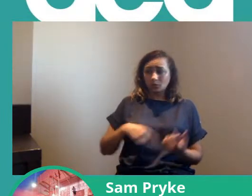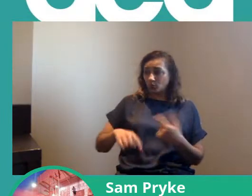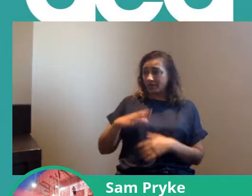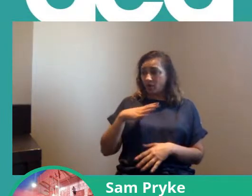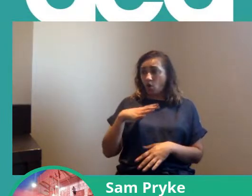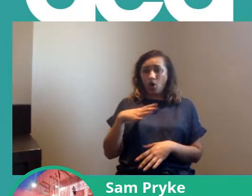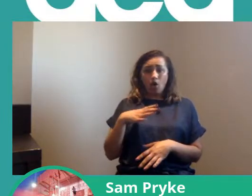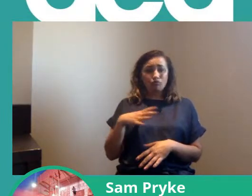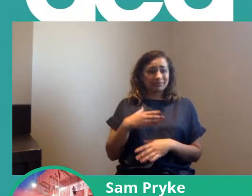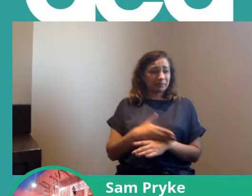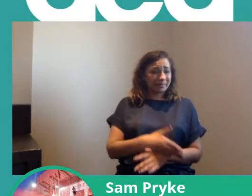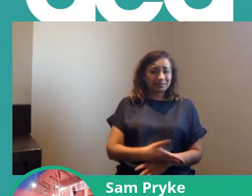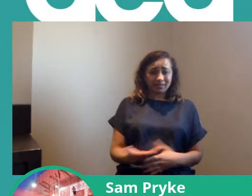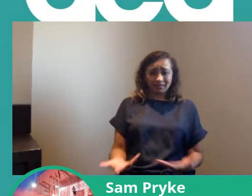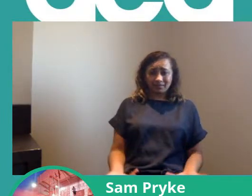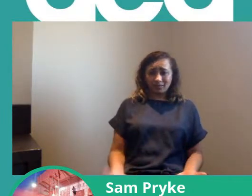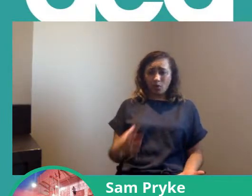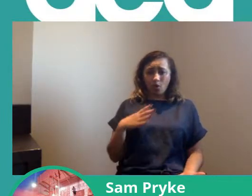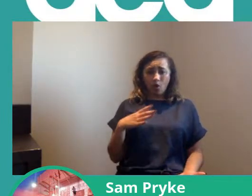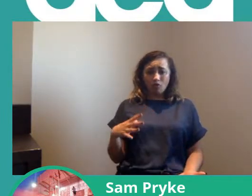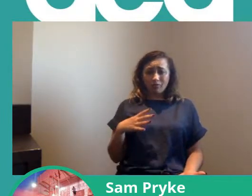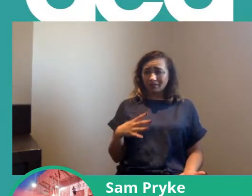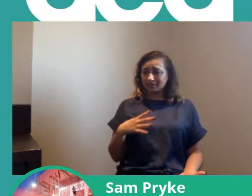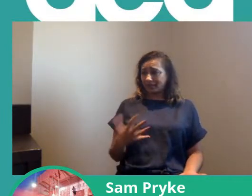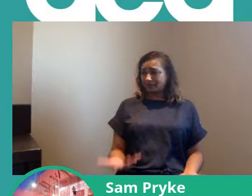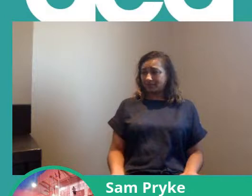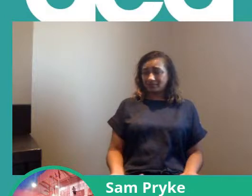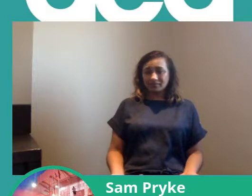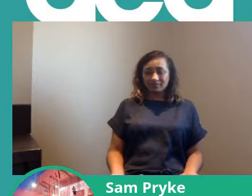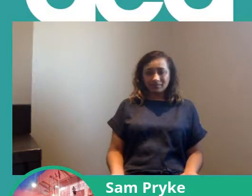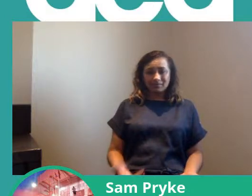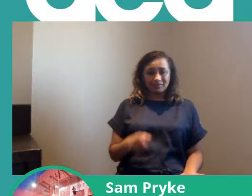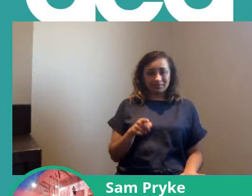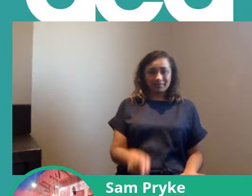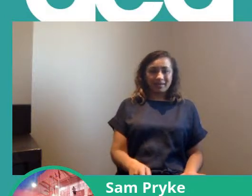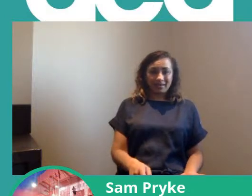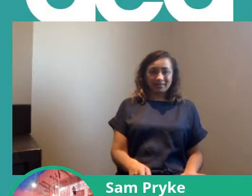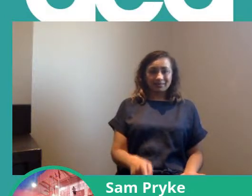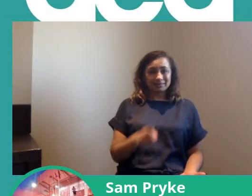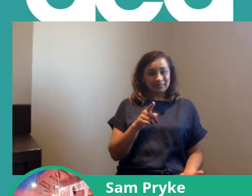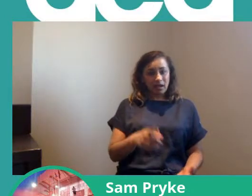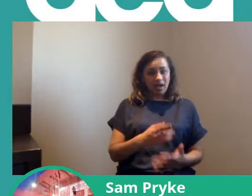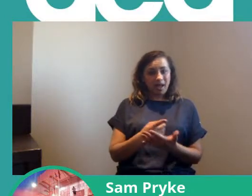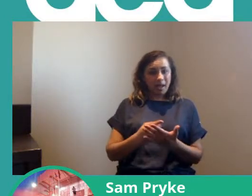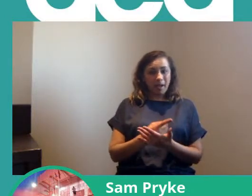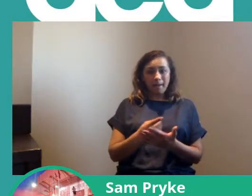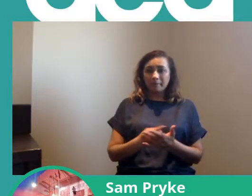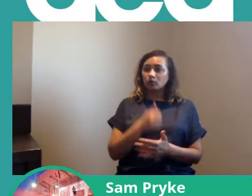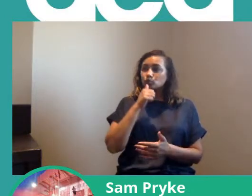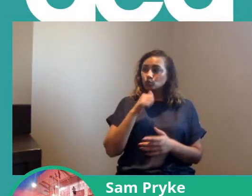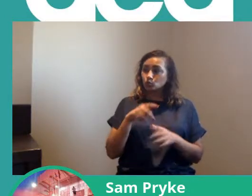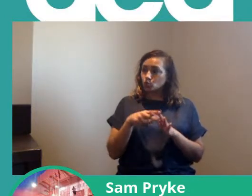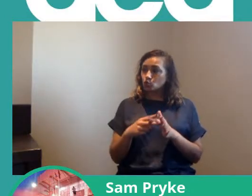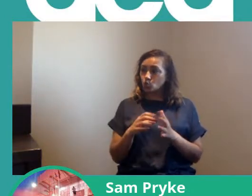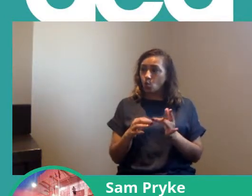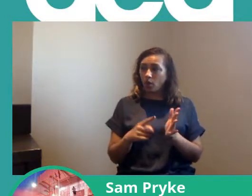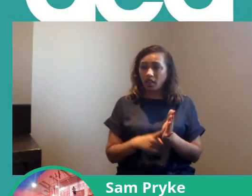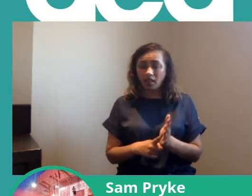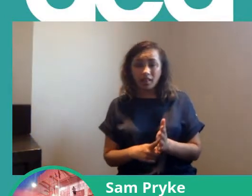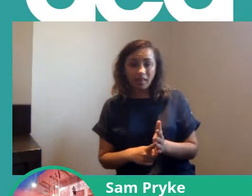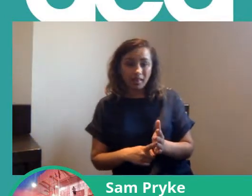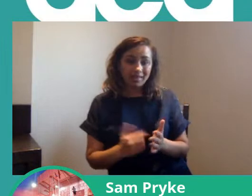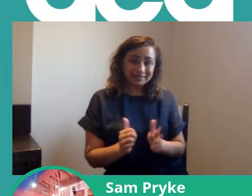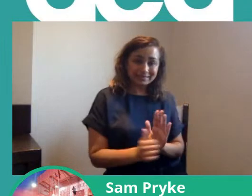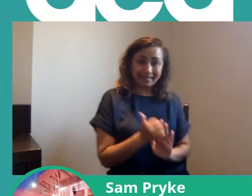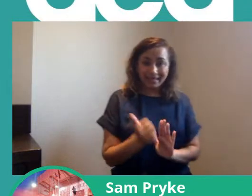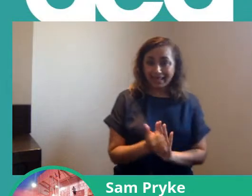burning ourselves out you know we're already busy this is about putting mechanisms in place to ultimately save